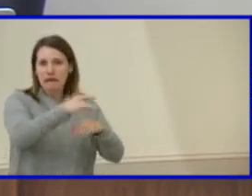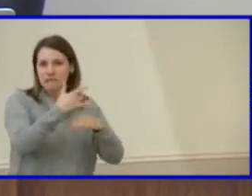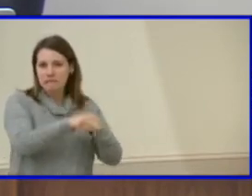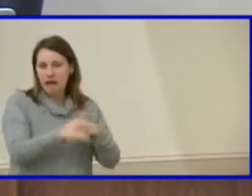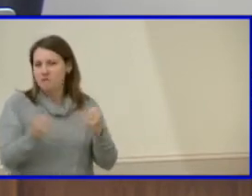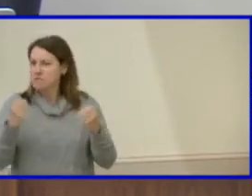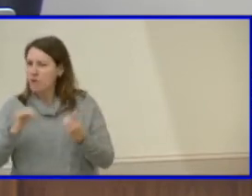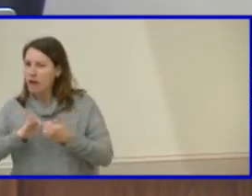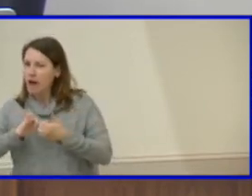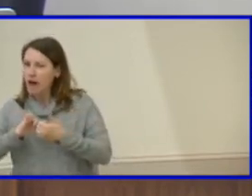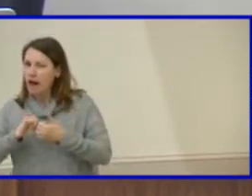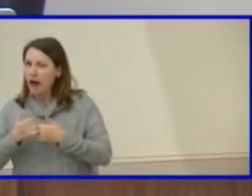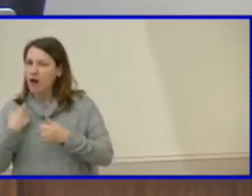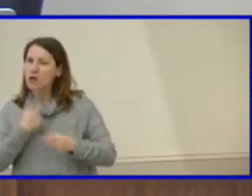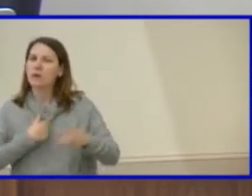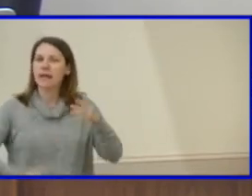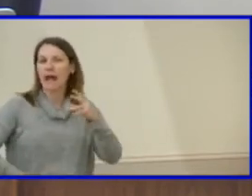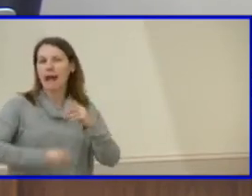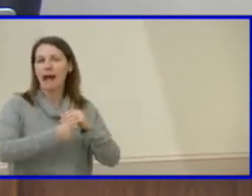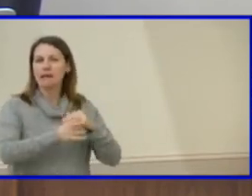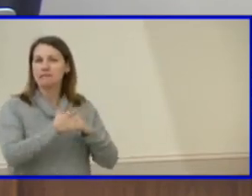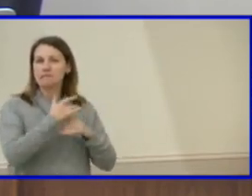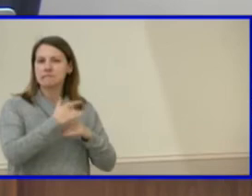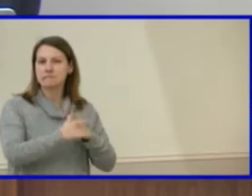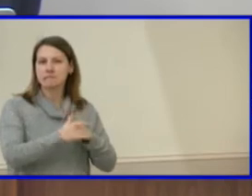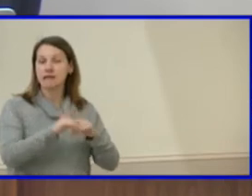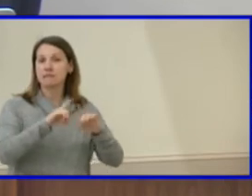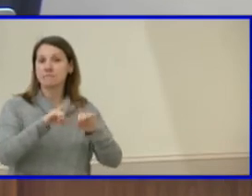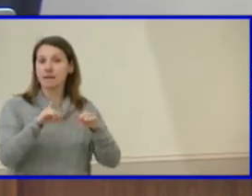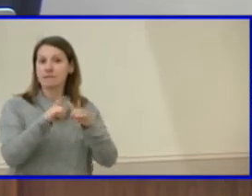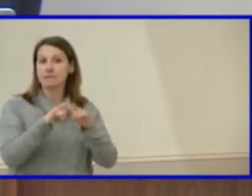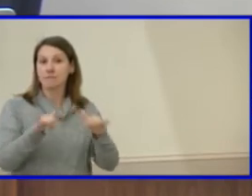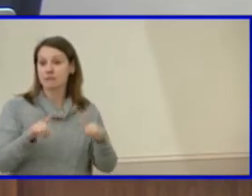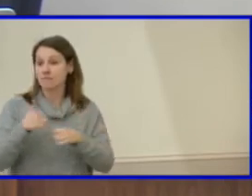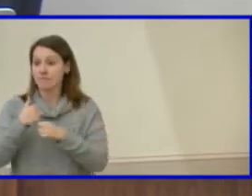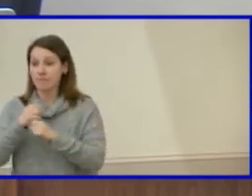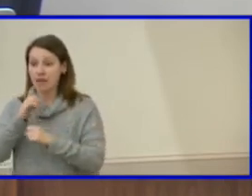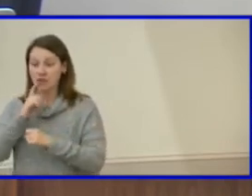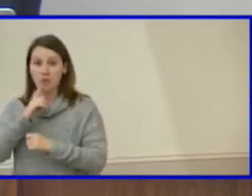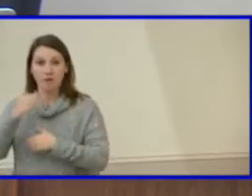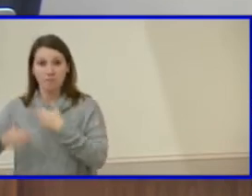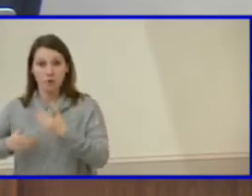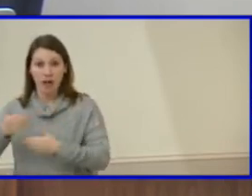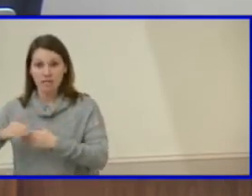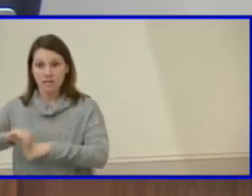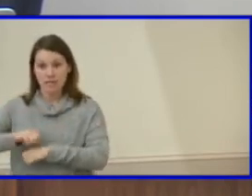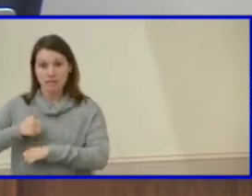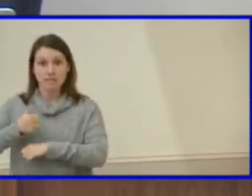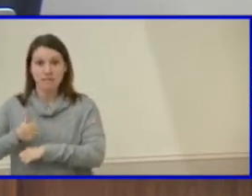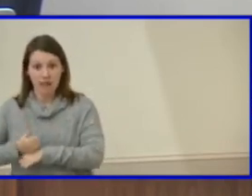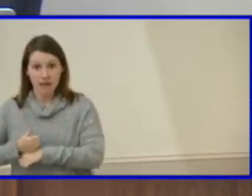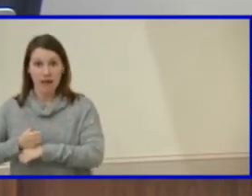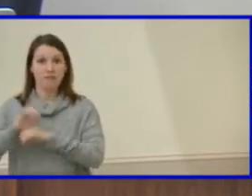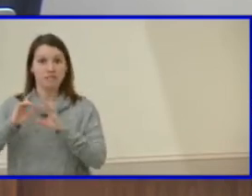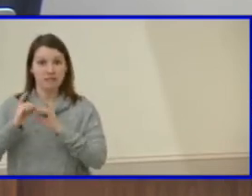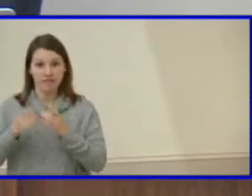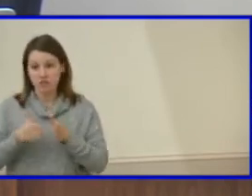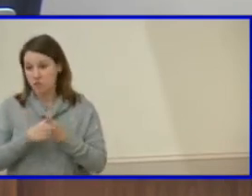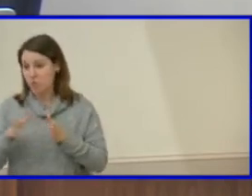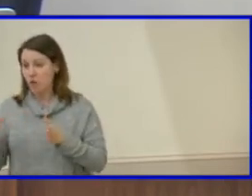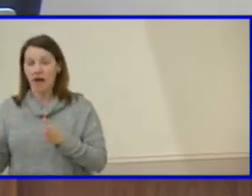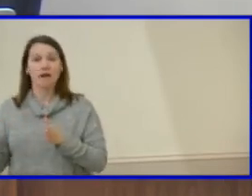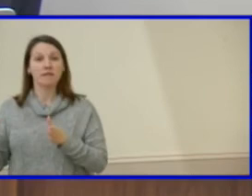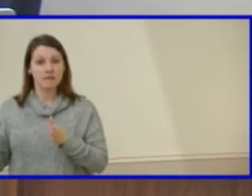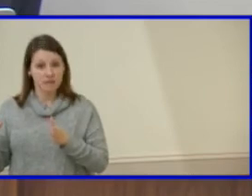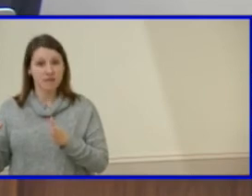can we add the slots, but when we do add the slots, make sure that the processes are in place, you know, division-wide, that we're able